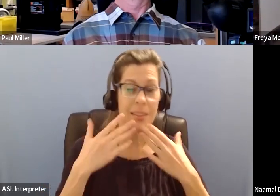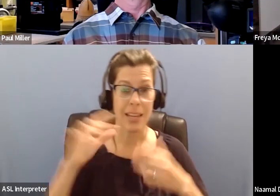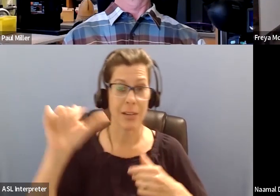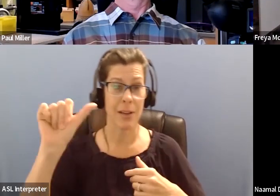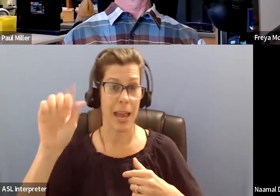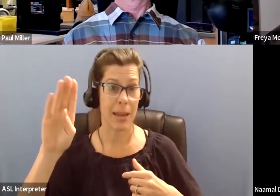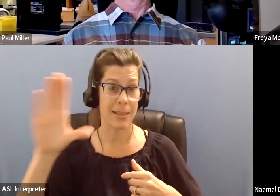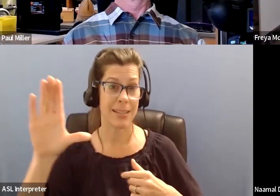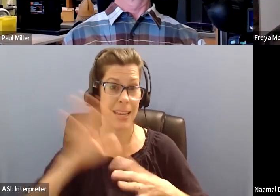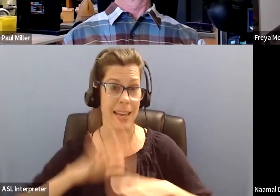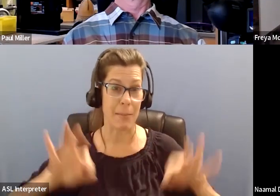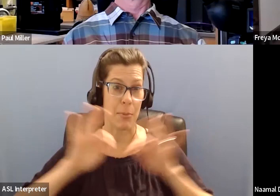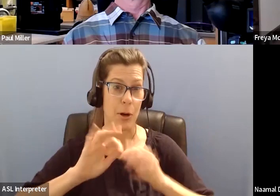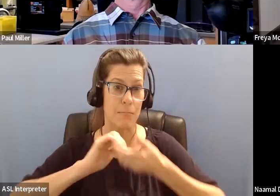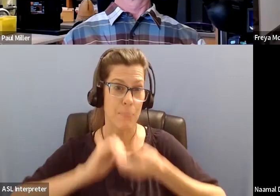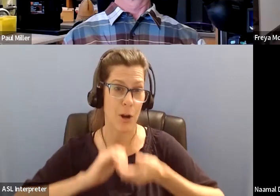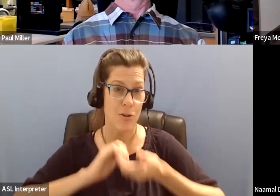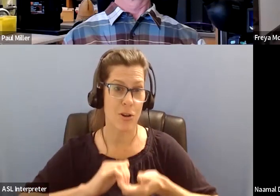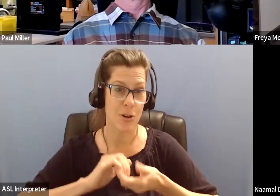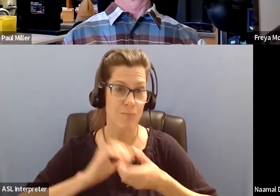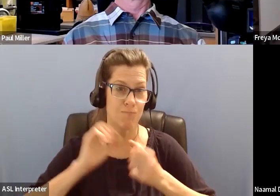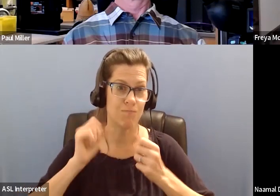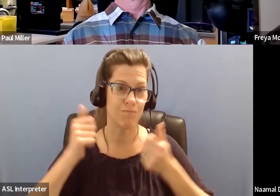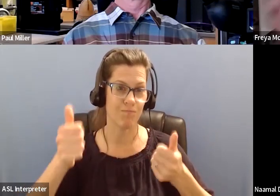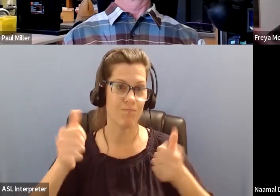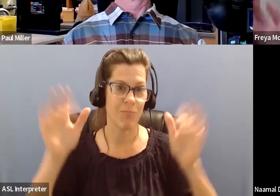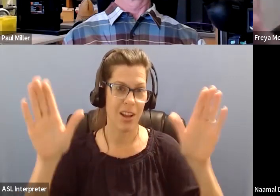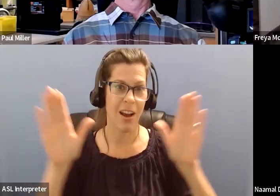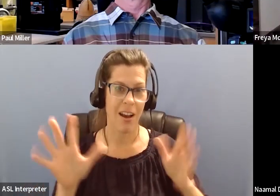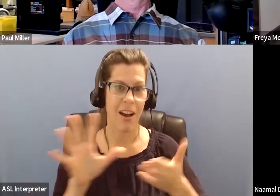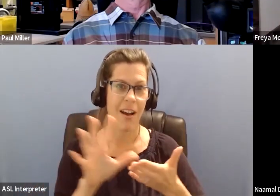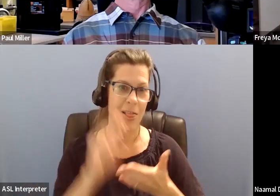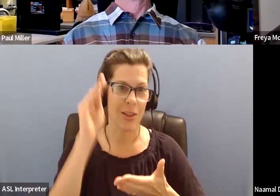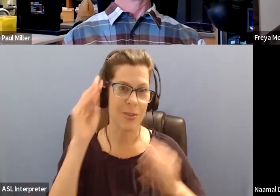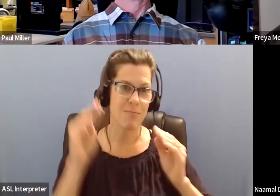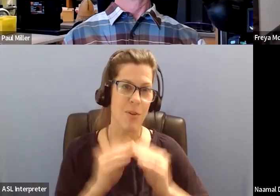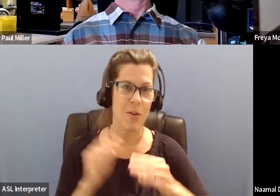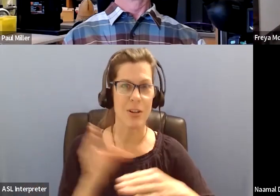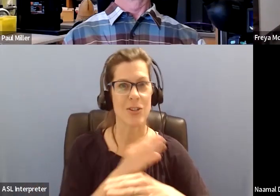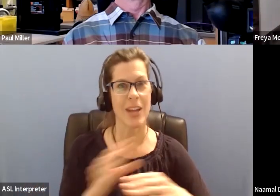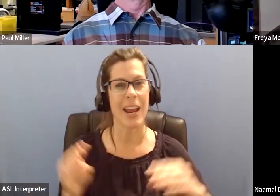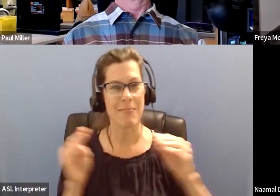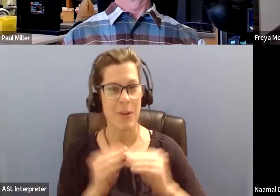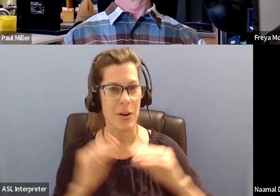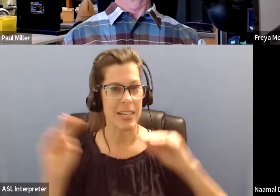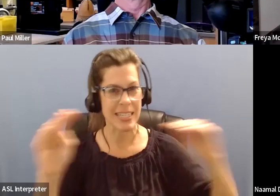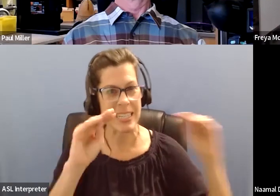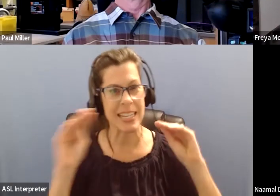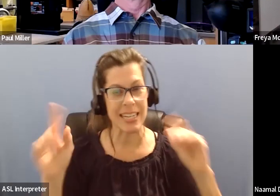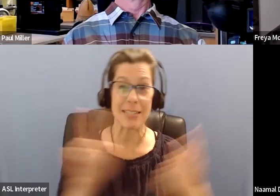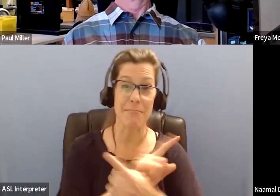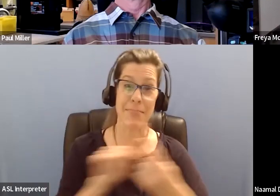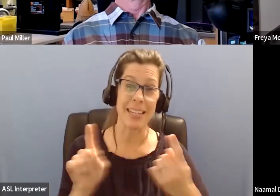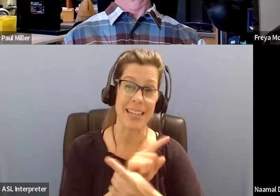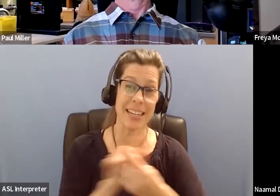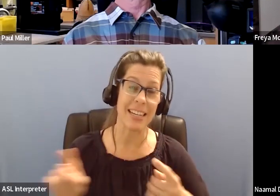integral partner for this series. It's been really awesome to, um, get to learn more and share more and teach more and meet more people. And,